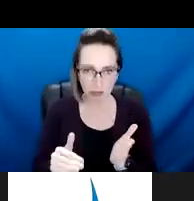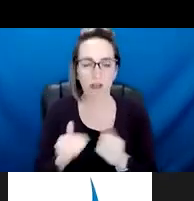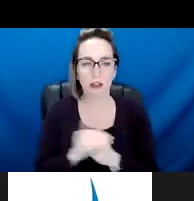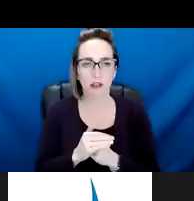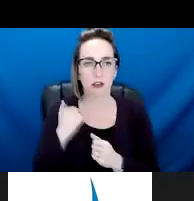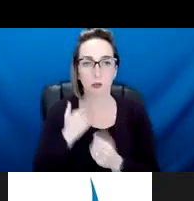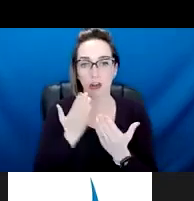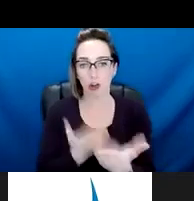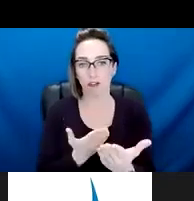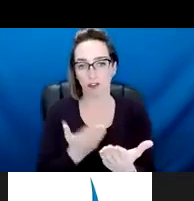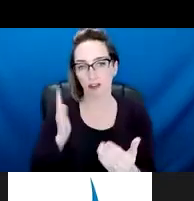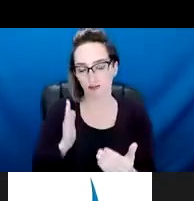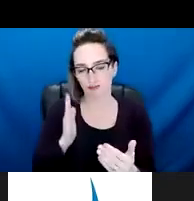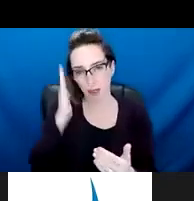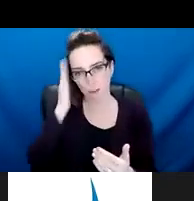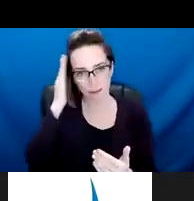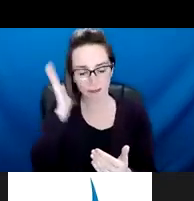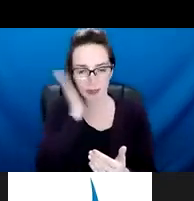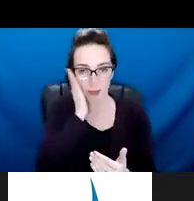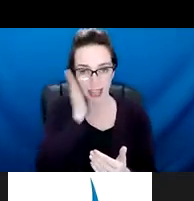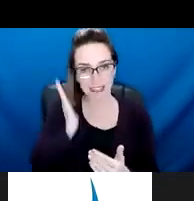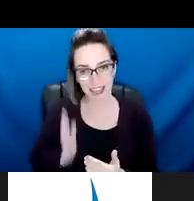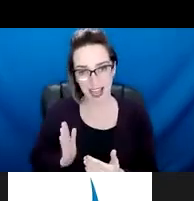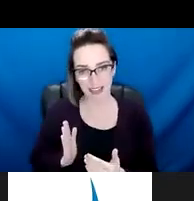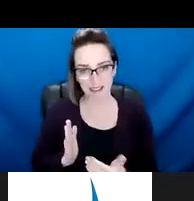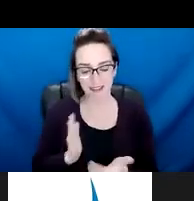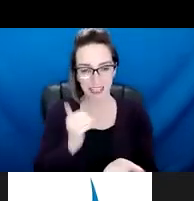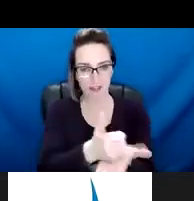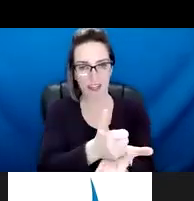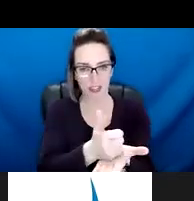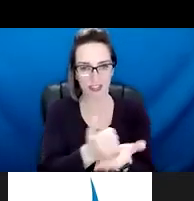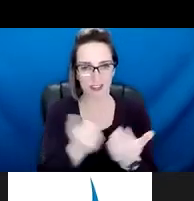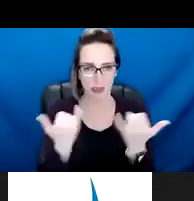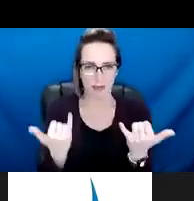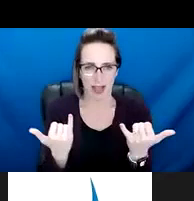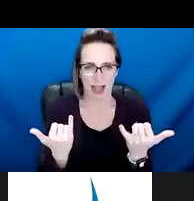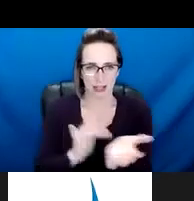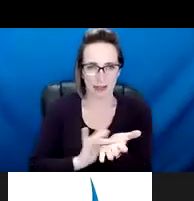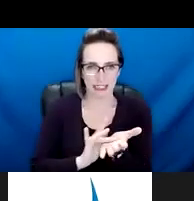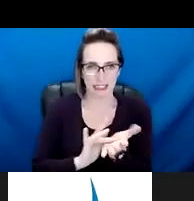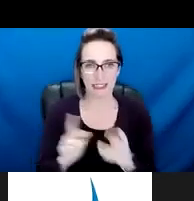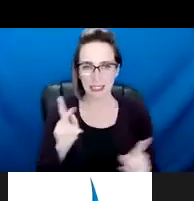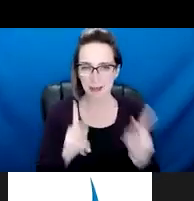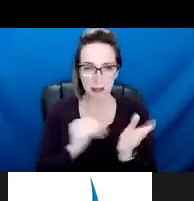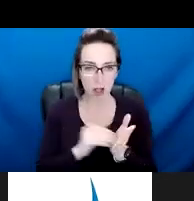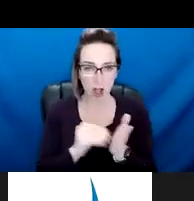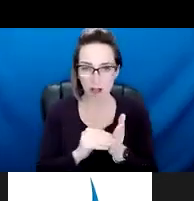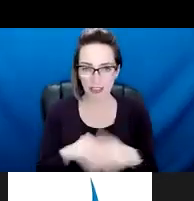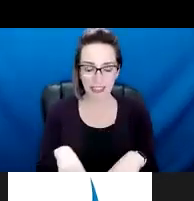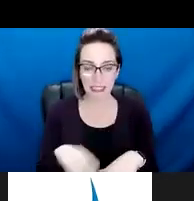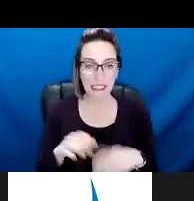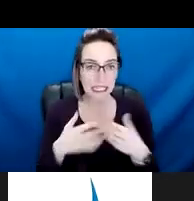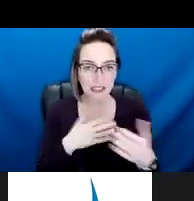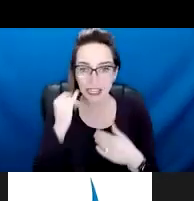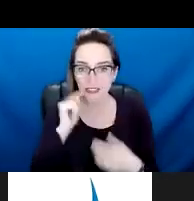immediate bedside intervention because we know that with modern medicine, which is such a gift, a lot of the times people are patched up and sent home with serious gunshot